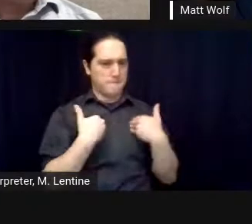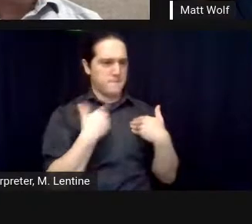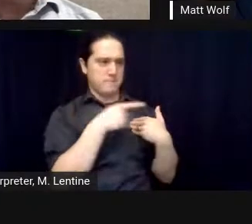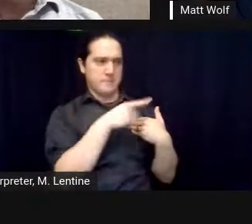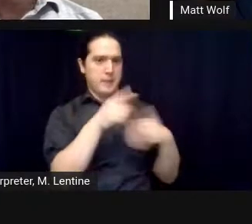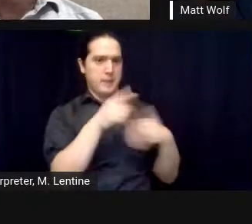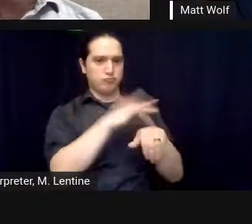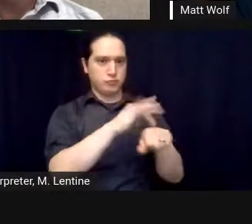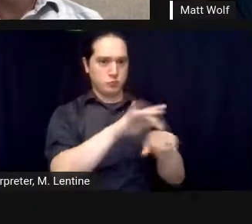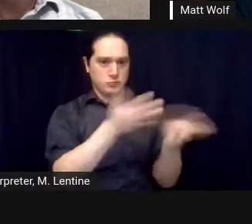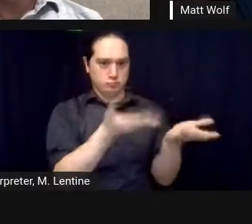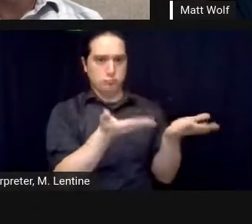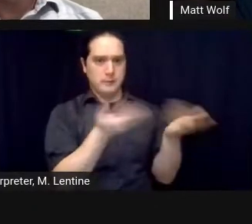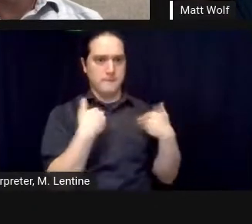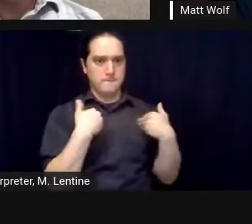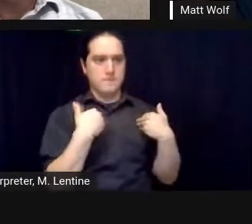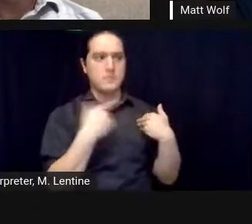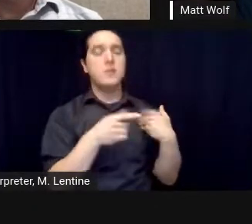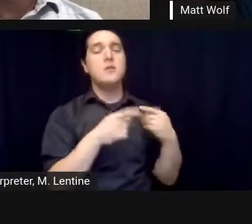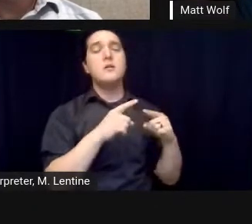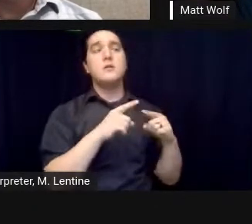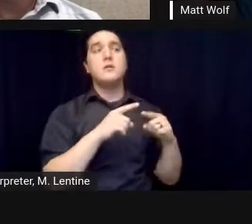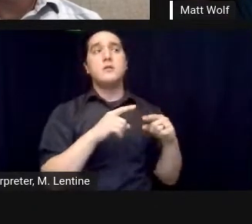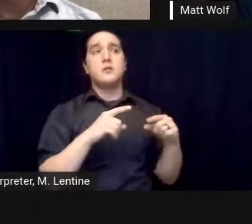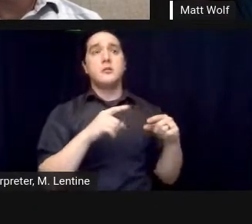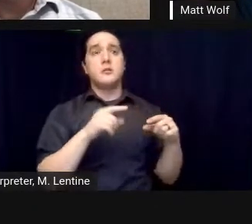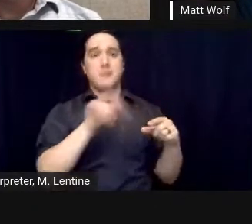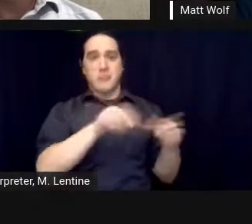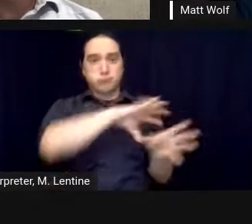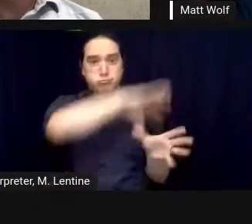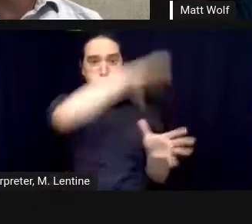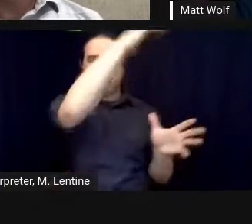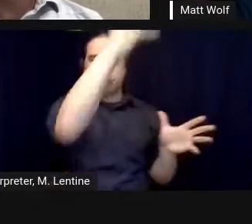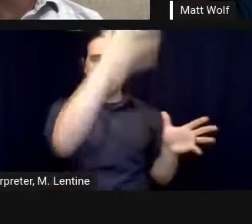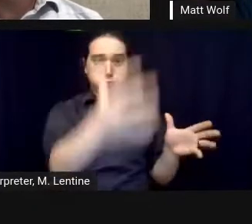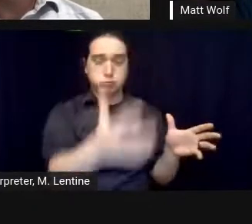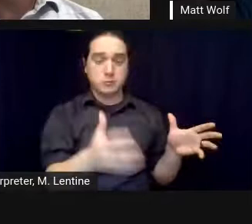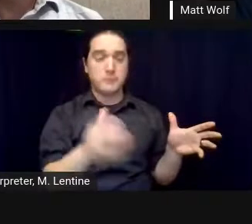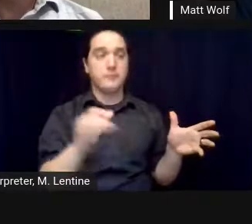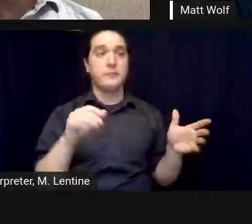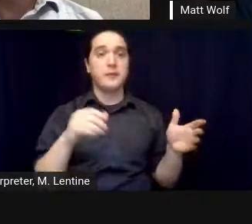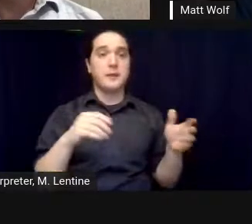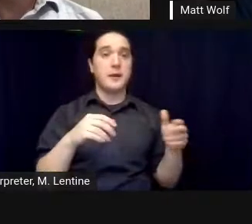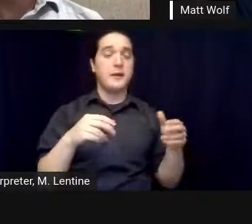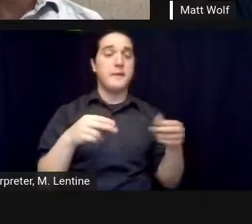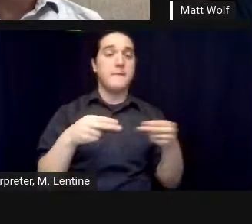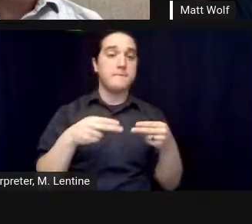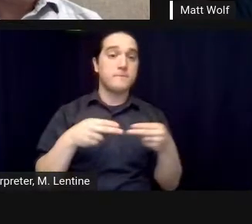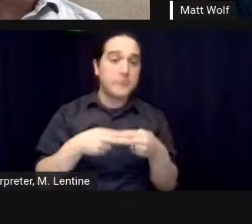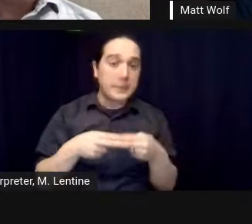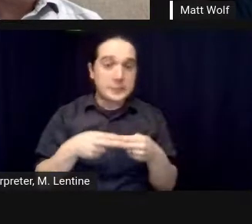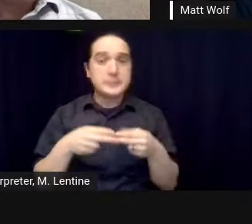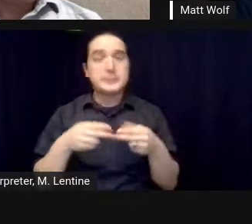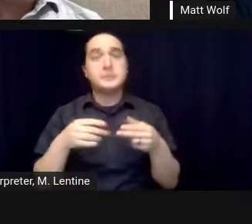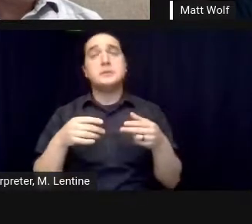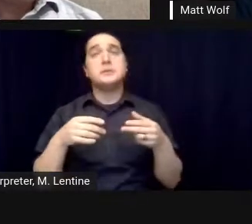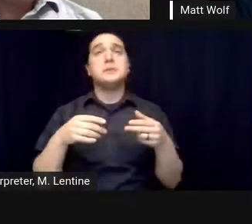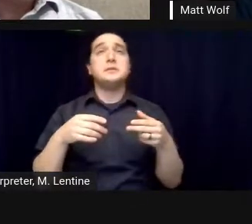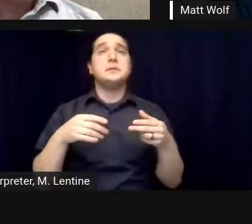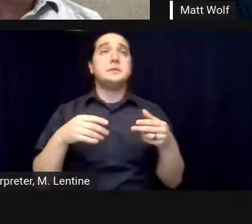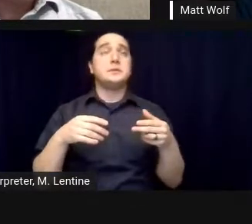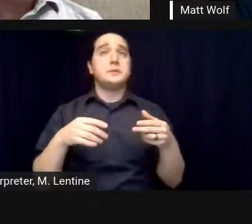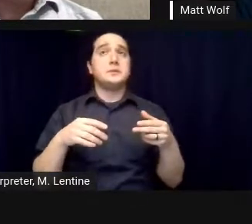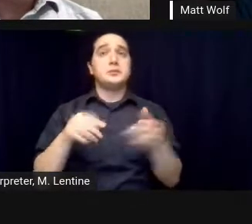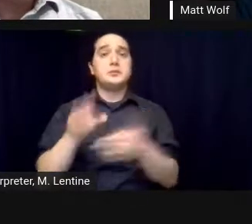organized in any way and so you know we hired a team of people to go and really organize all this archival